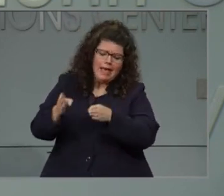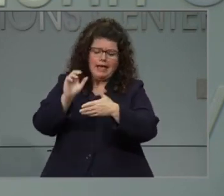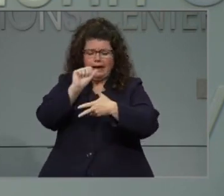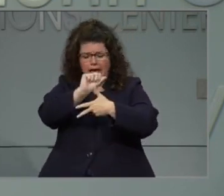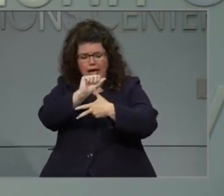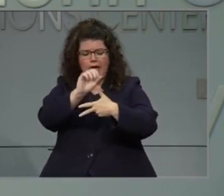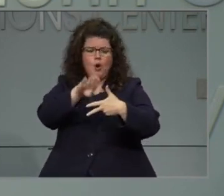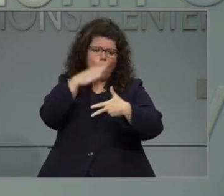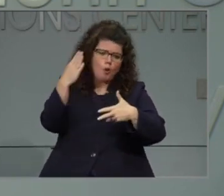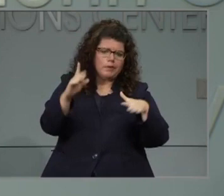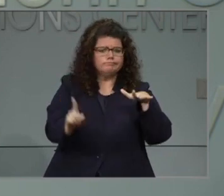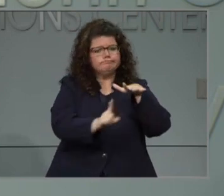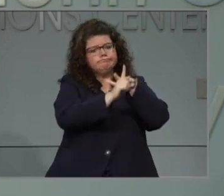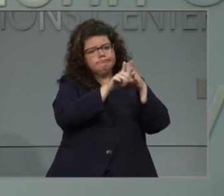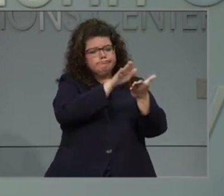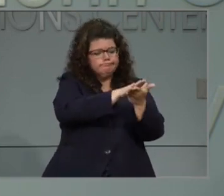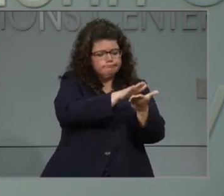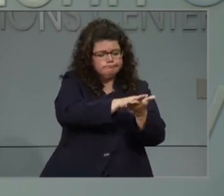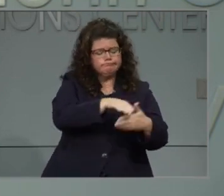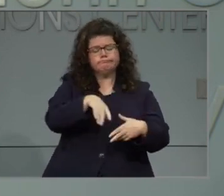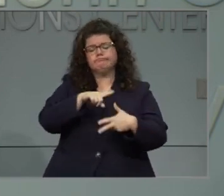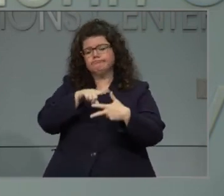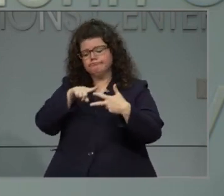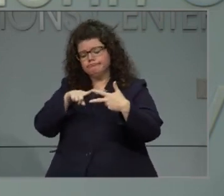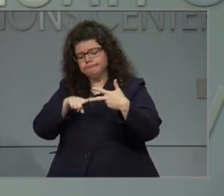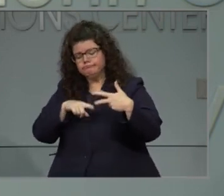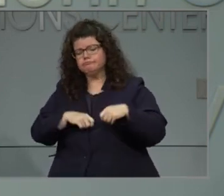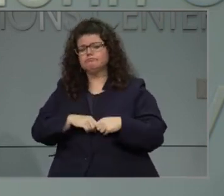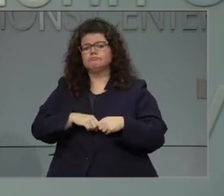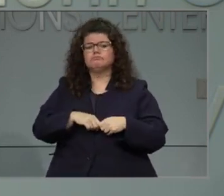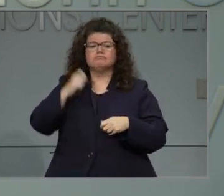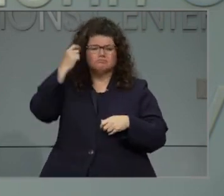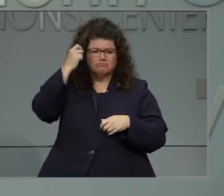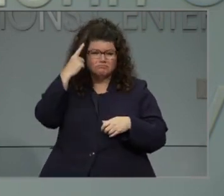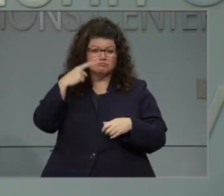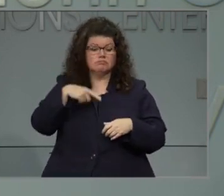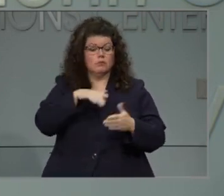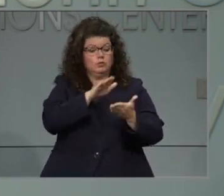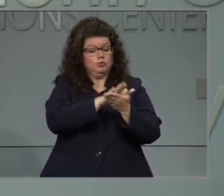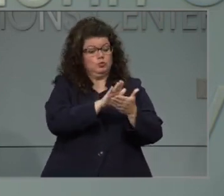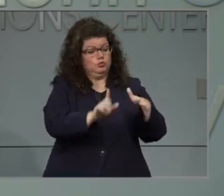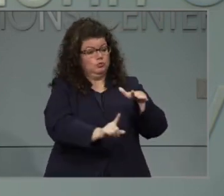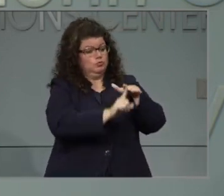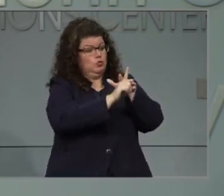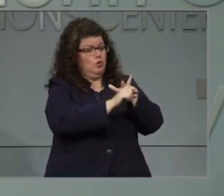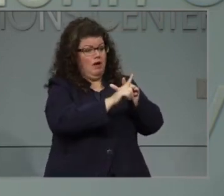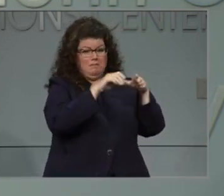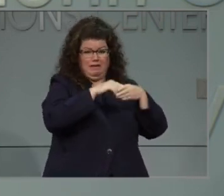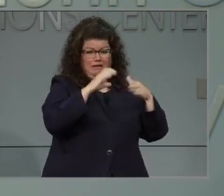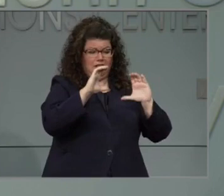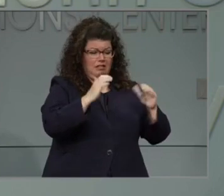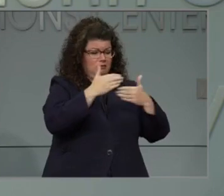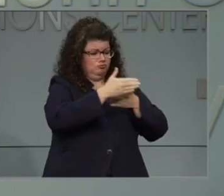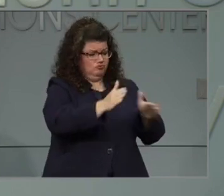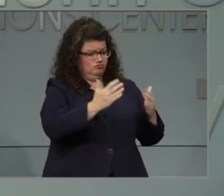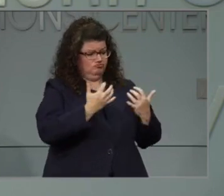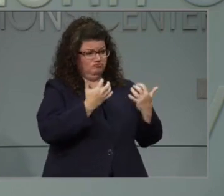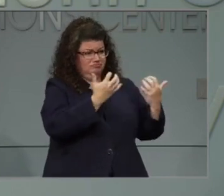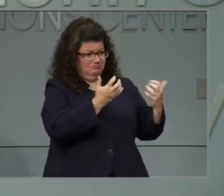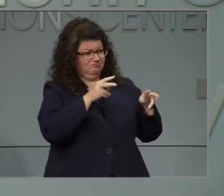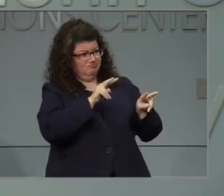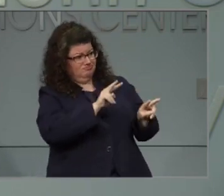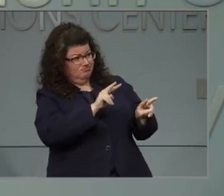how, you know, there's really no replacing for time in the classroom. At what point do you tell school districts